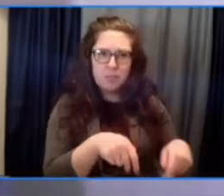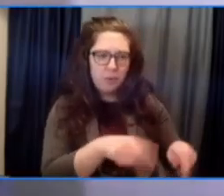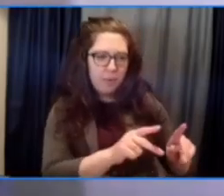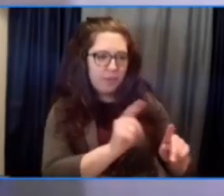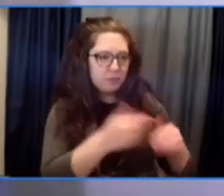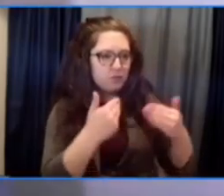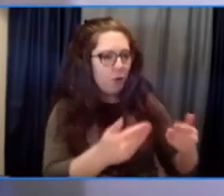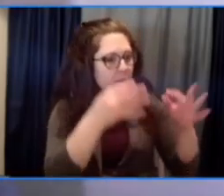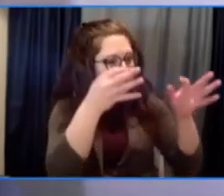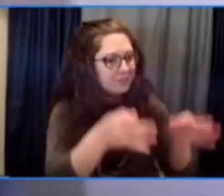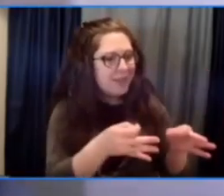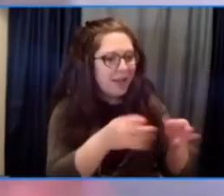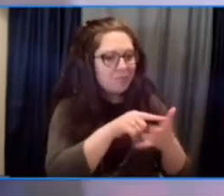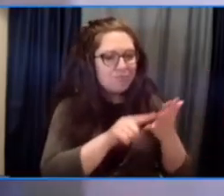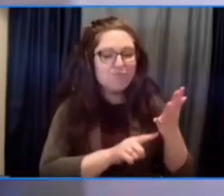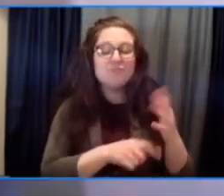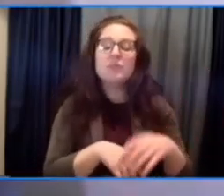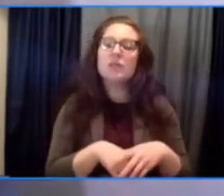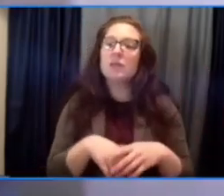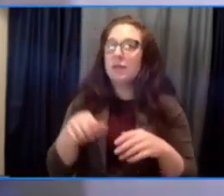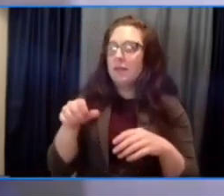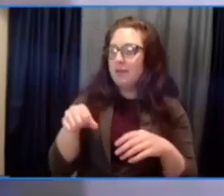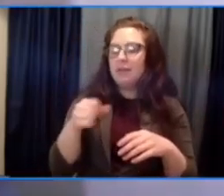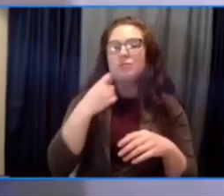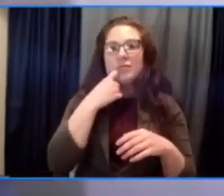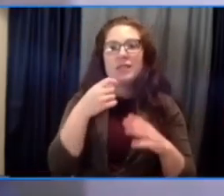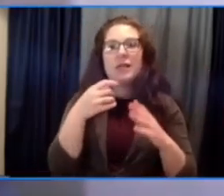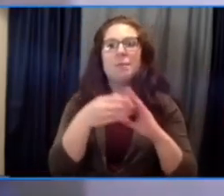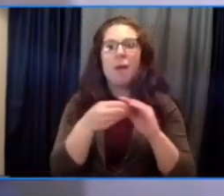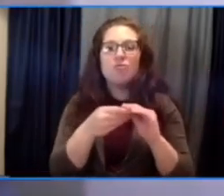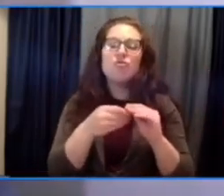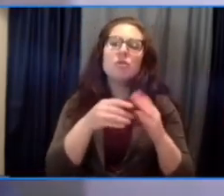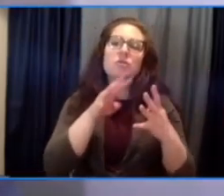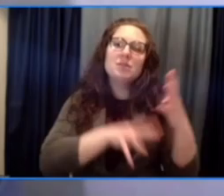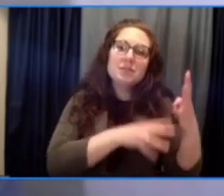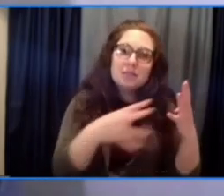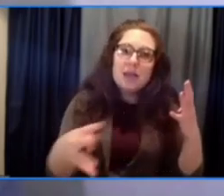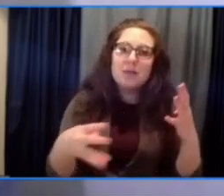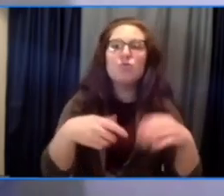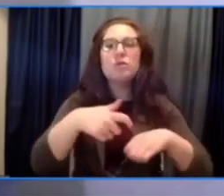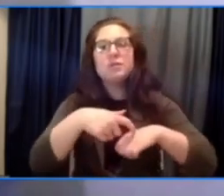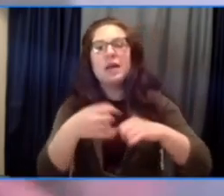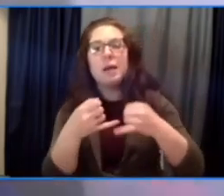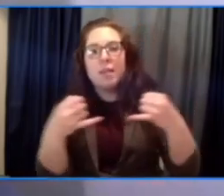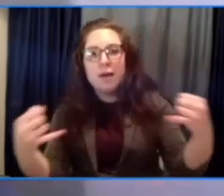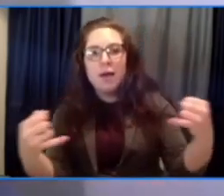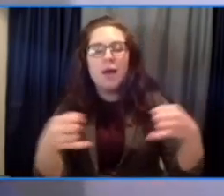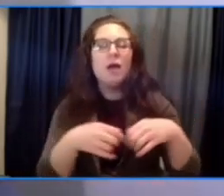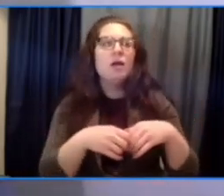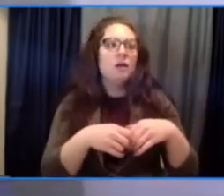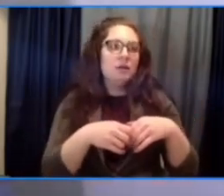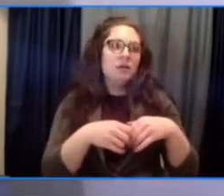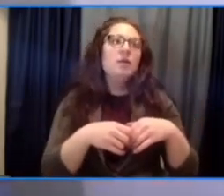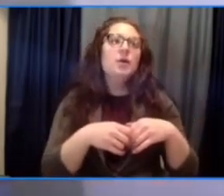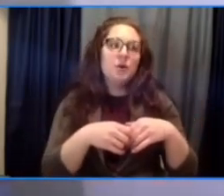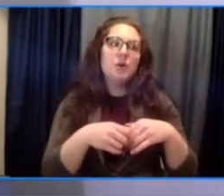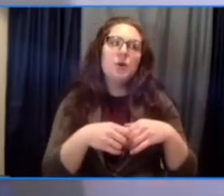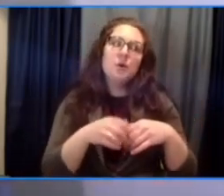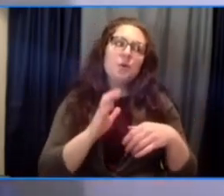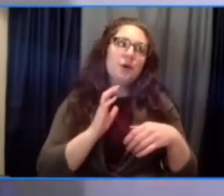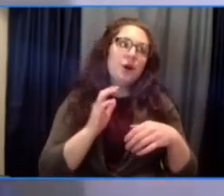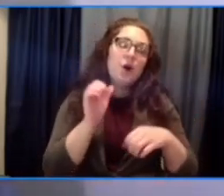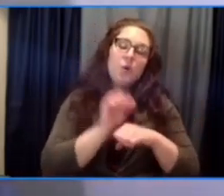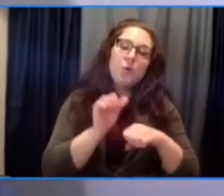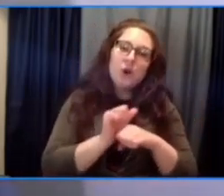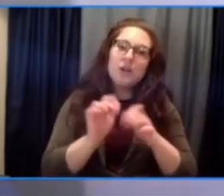know, you mentioned the timelines and schedules, and that also makes me think about the ways that from moving to remote work has also allowed people to engage in more